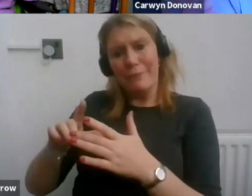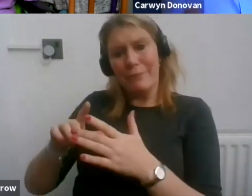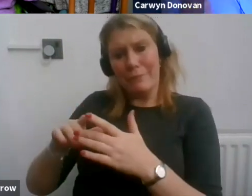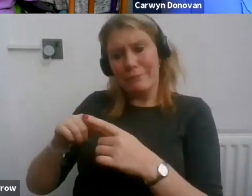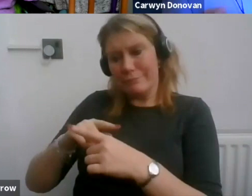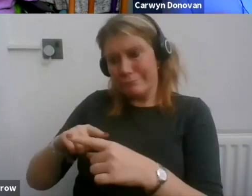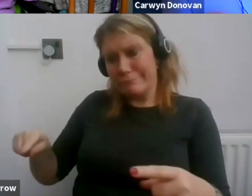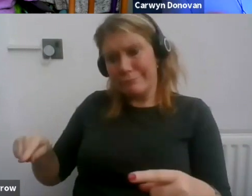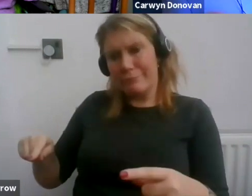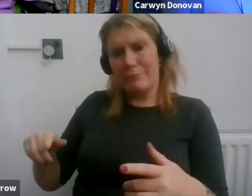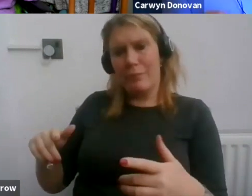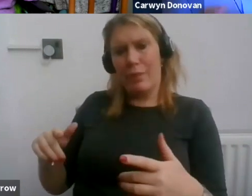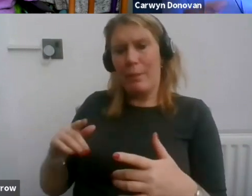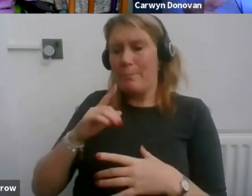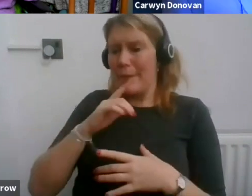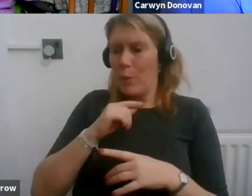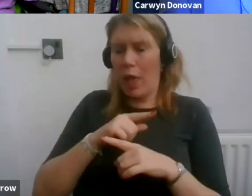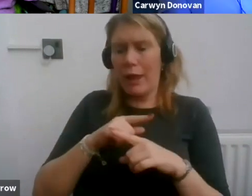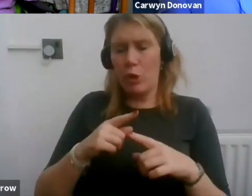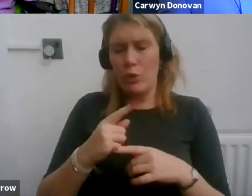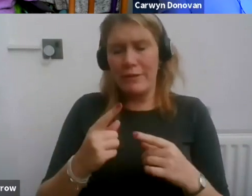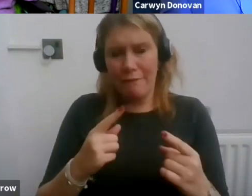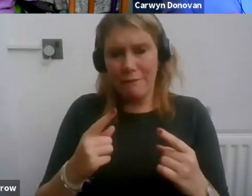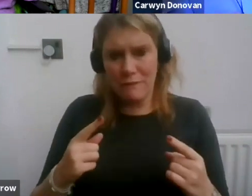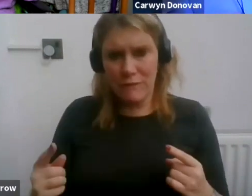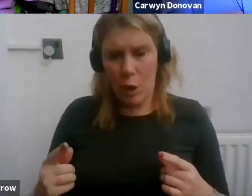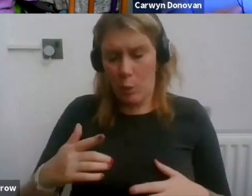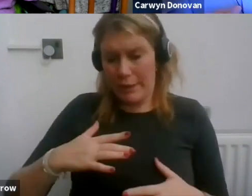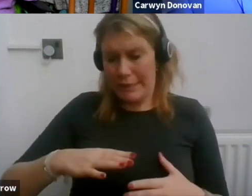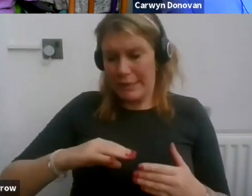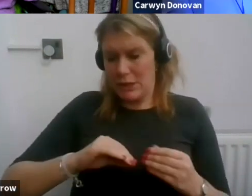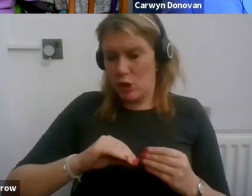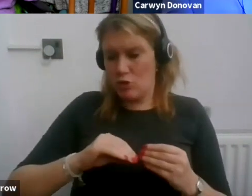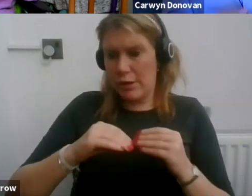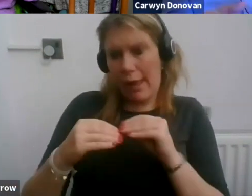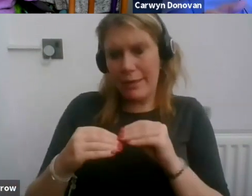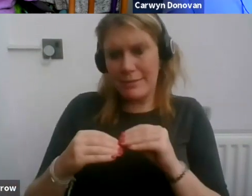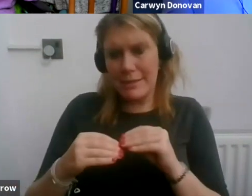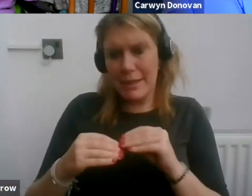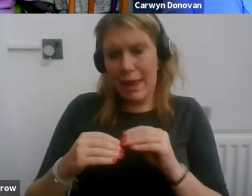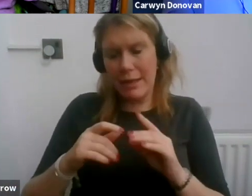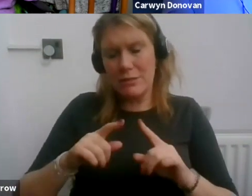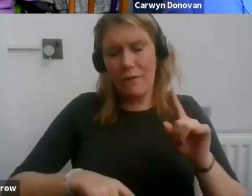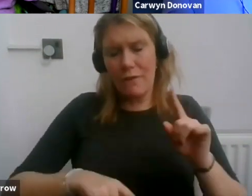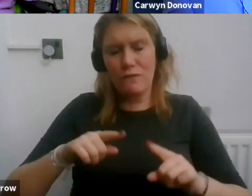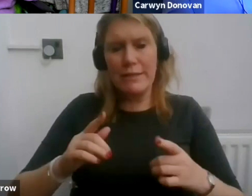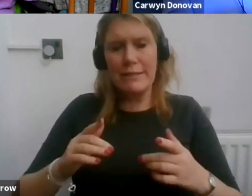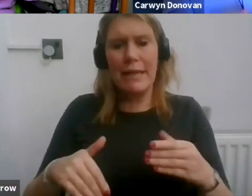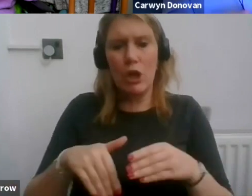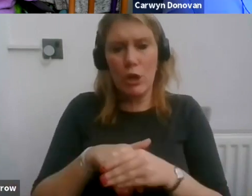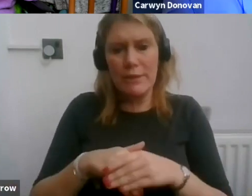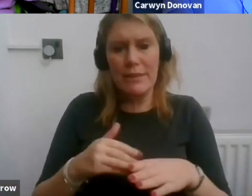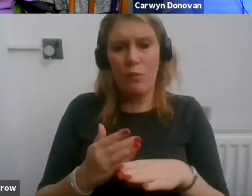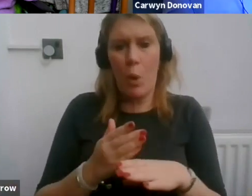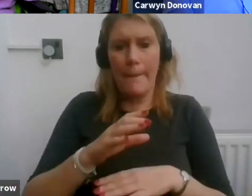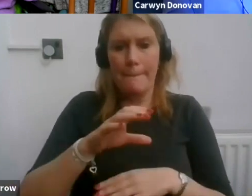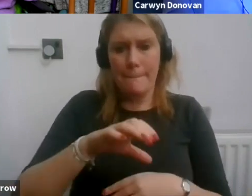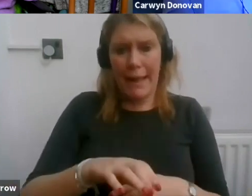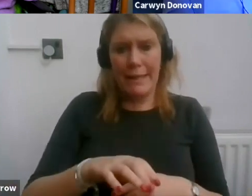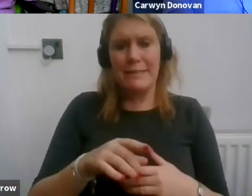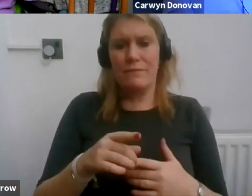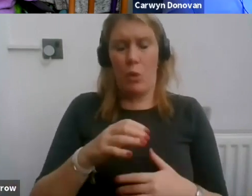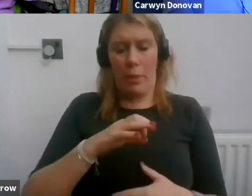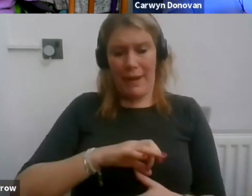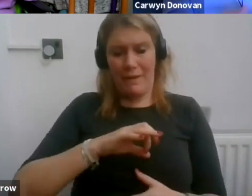people just like yourselves we've got to create that diverse and inclusive workplace for the benefit benefit